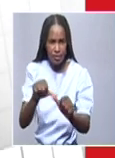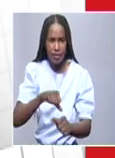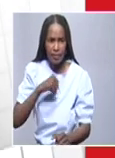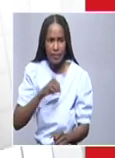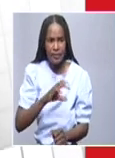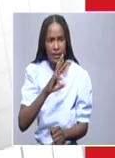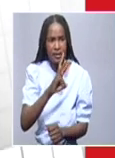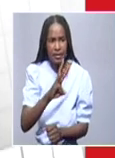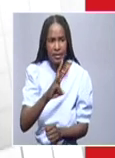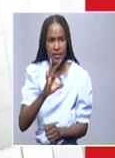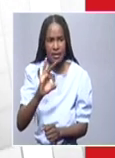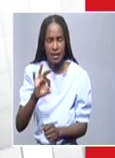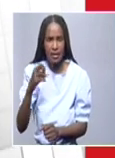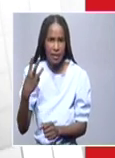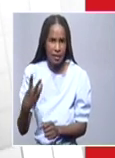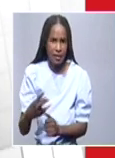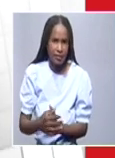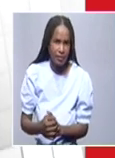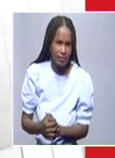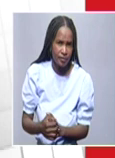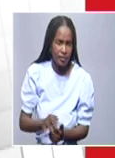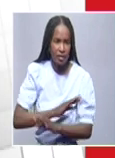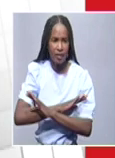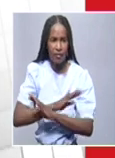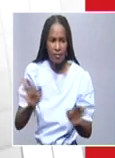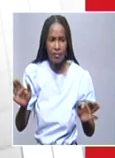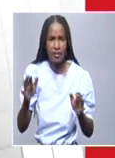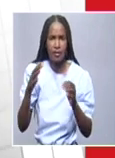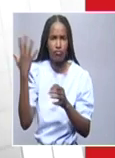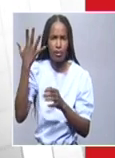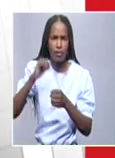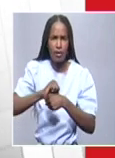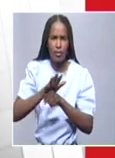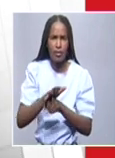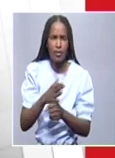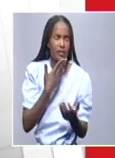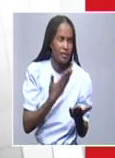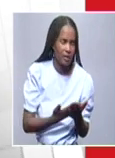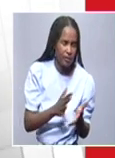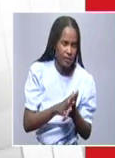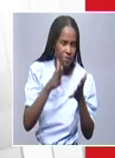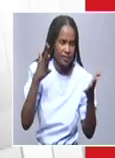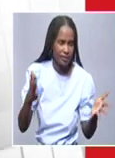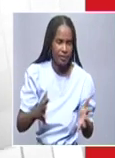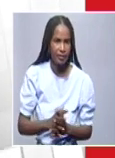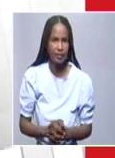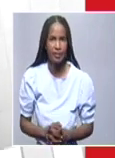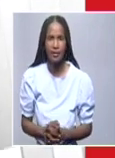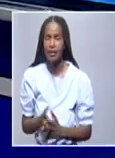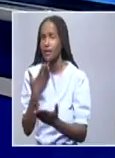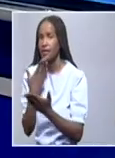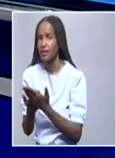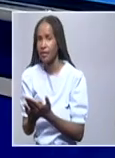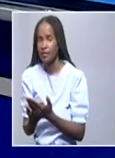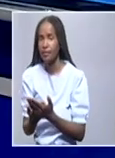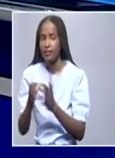693. That concludes the updates for this afternoon. I thank you very much. Thank you for that update,